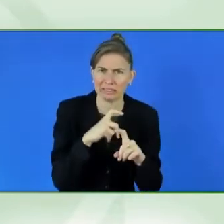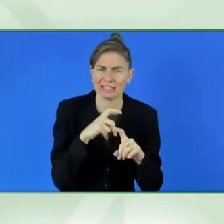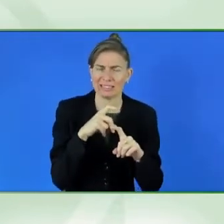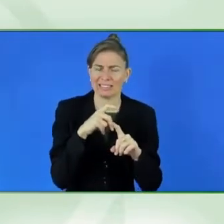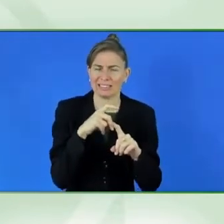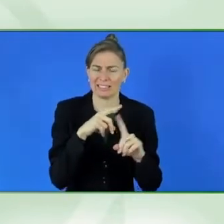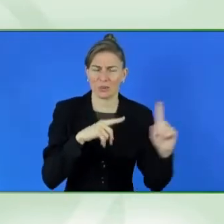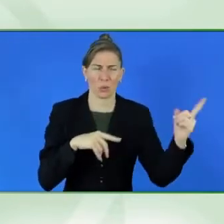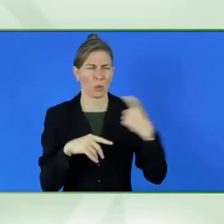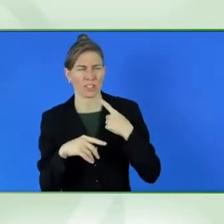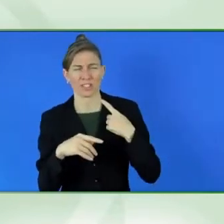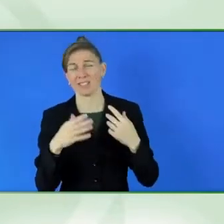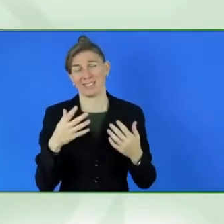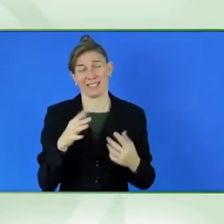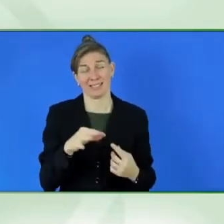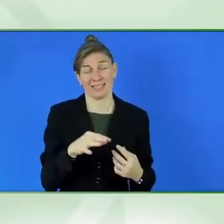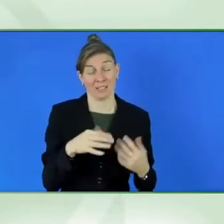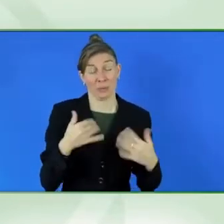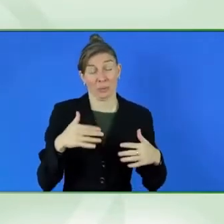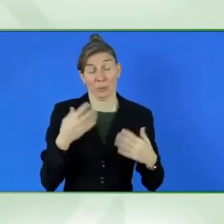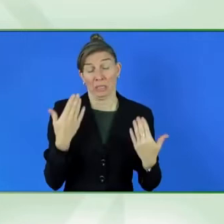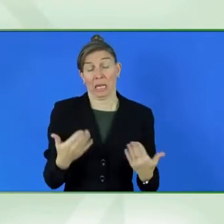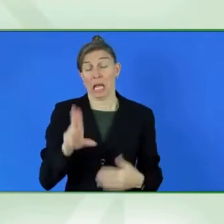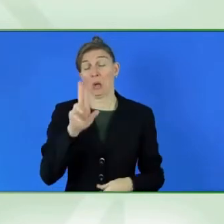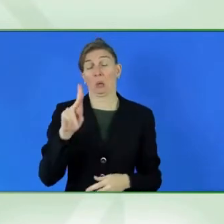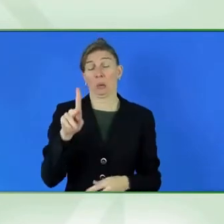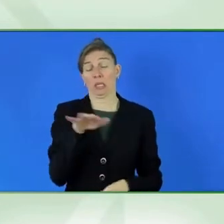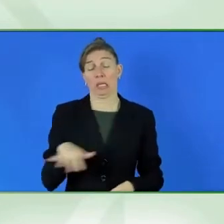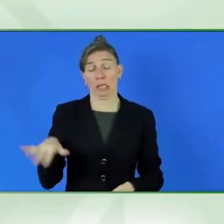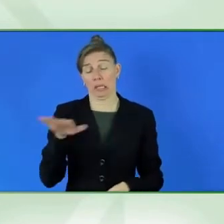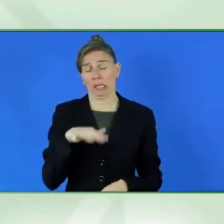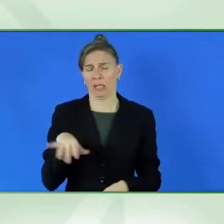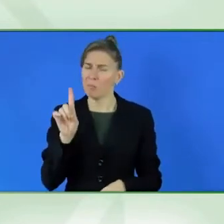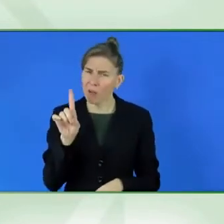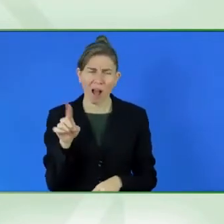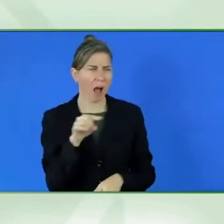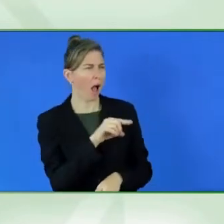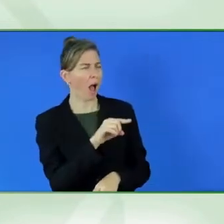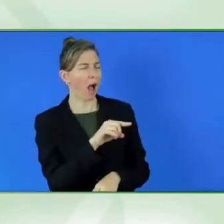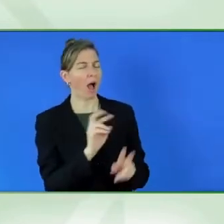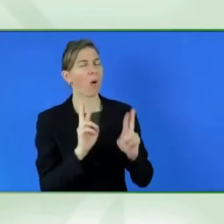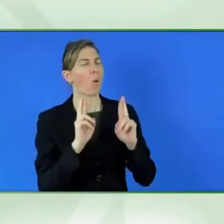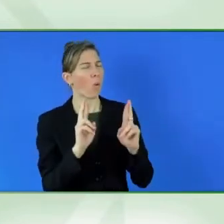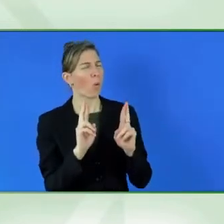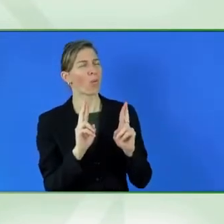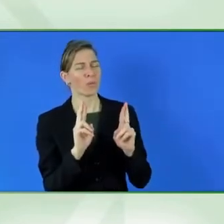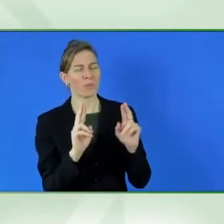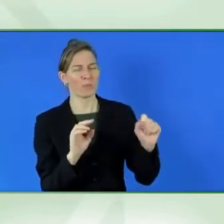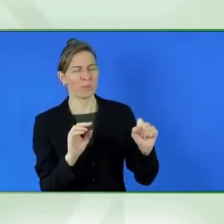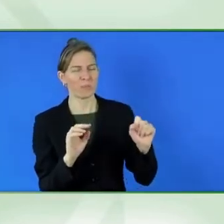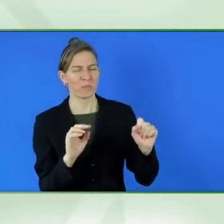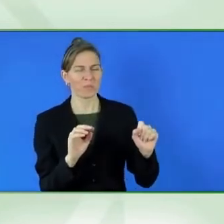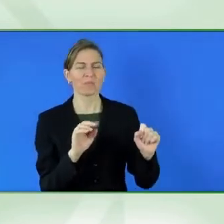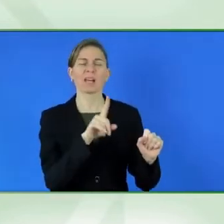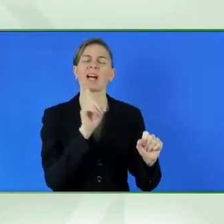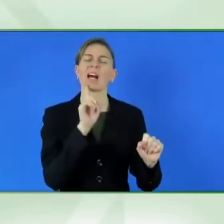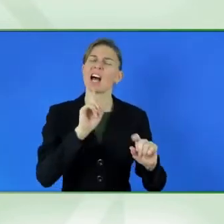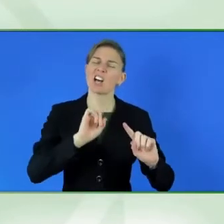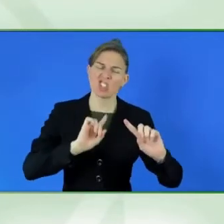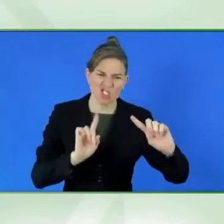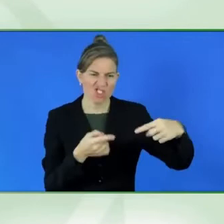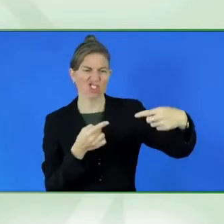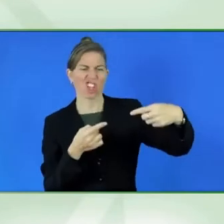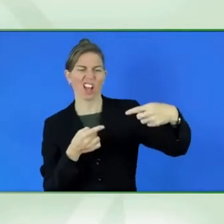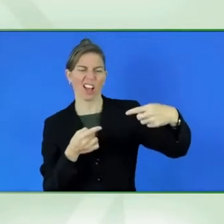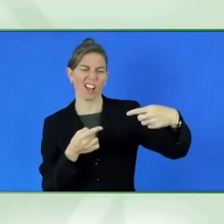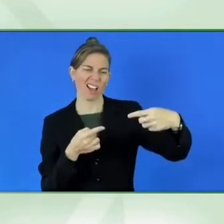important to talk about hope because we always need hope. And when you asked me about the challenges, I only scratched the surface. I didn't even talk